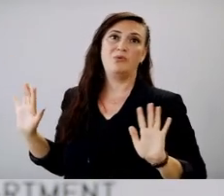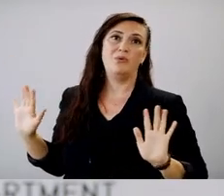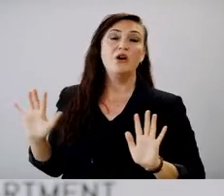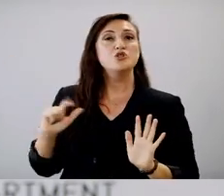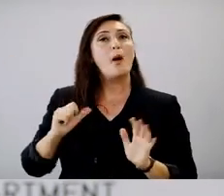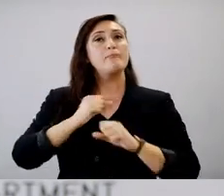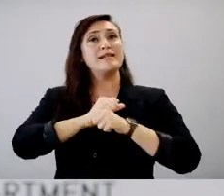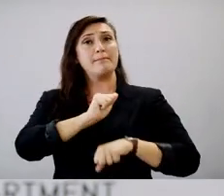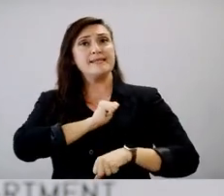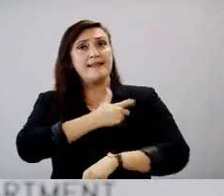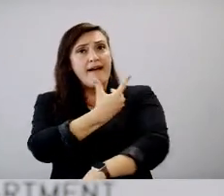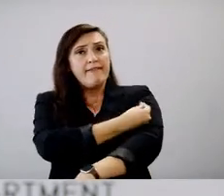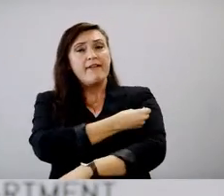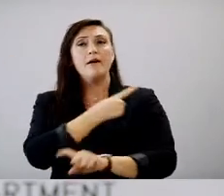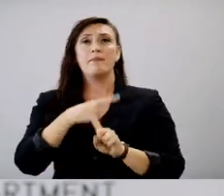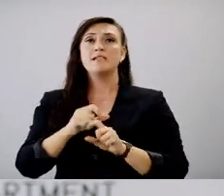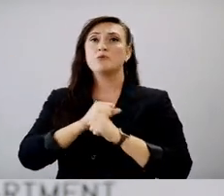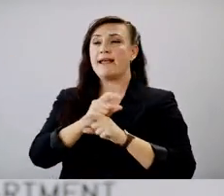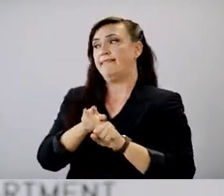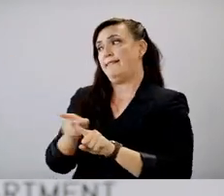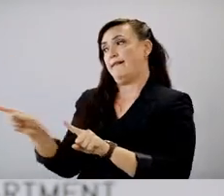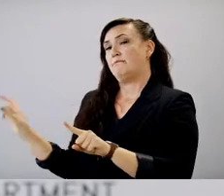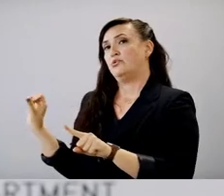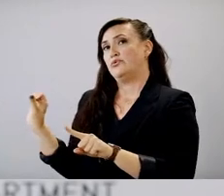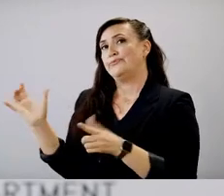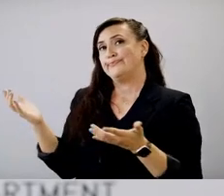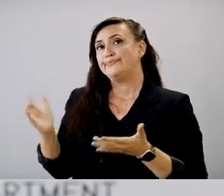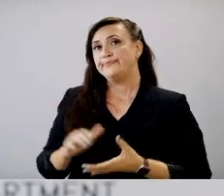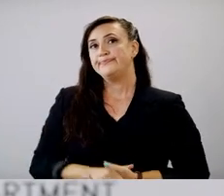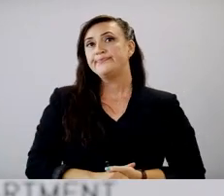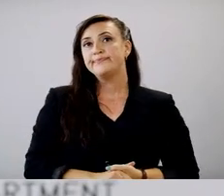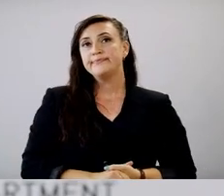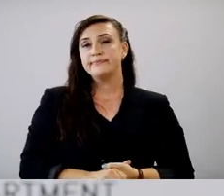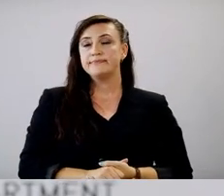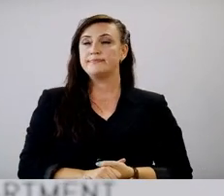only are you protecting yourself with the vaccine, but you're protecting others with it as well.